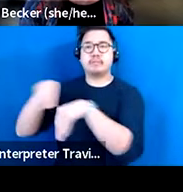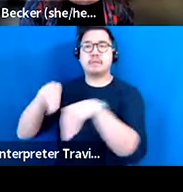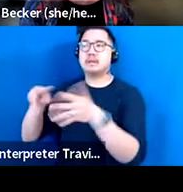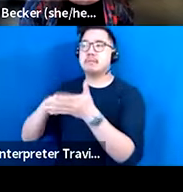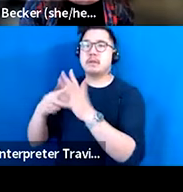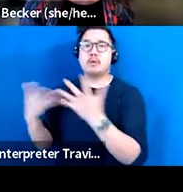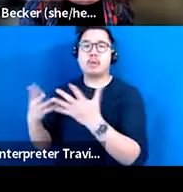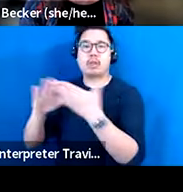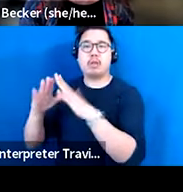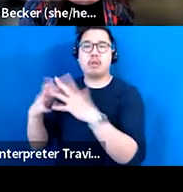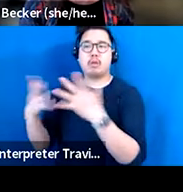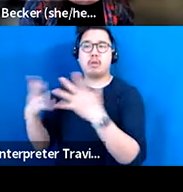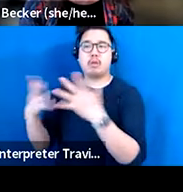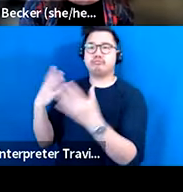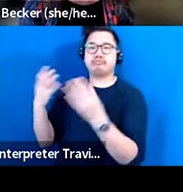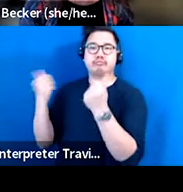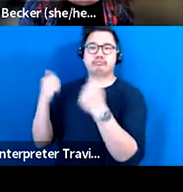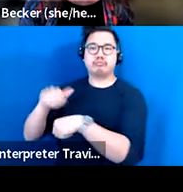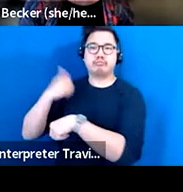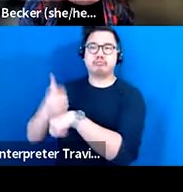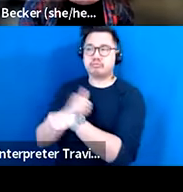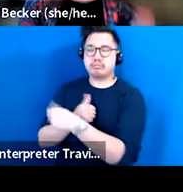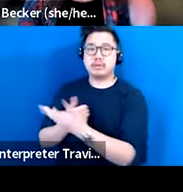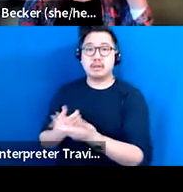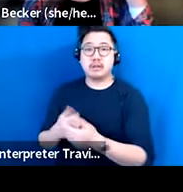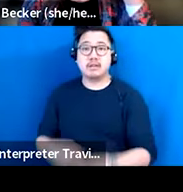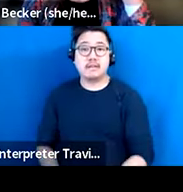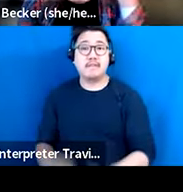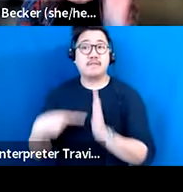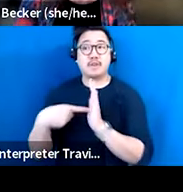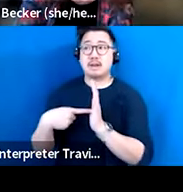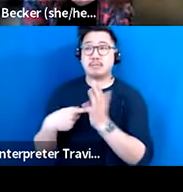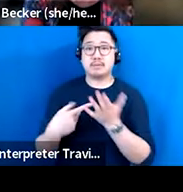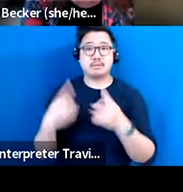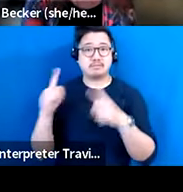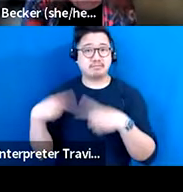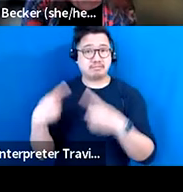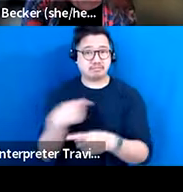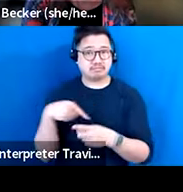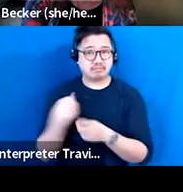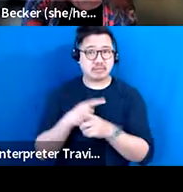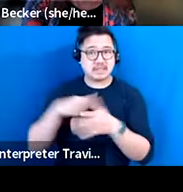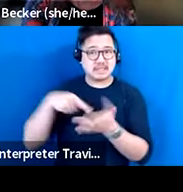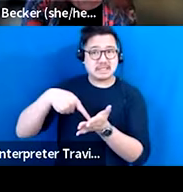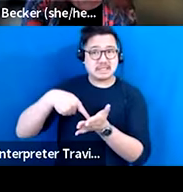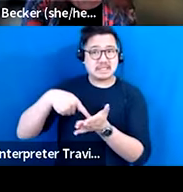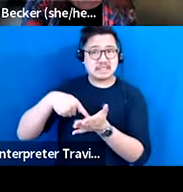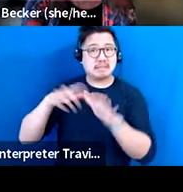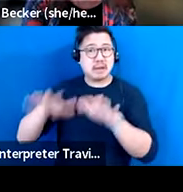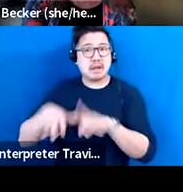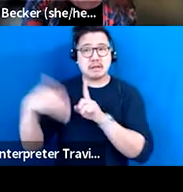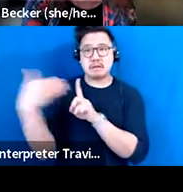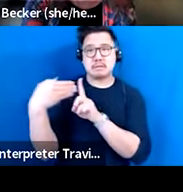Demanding that our audiences come to us, I think is an eroding